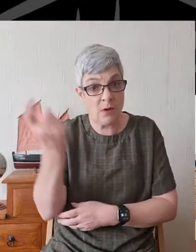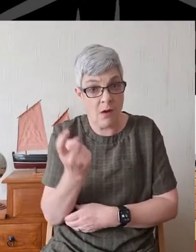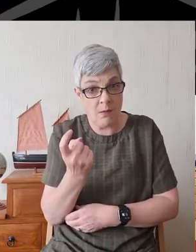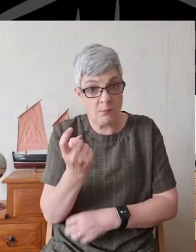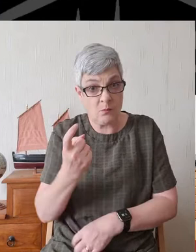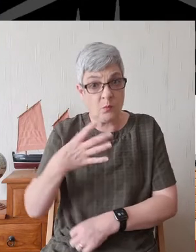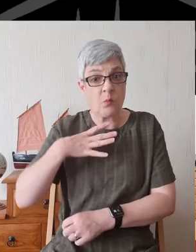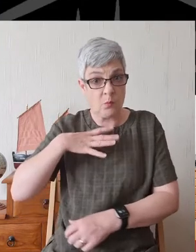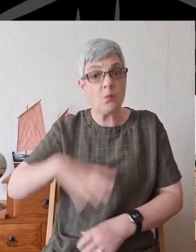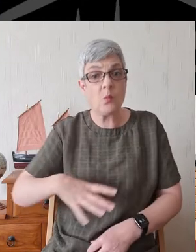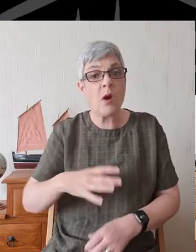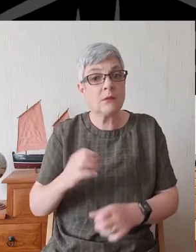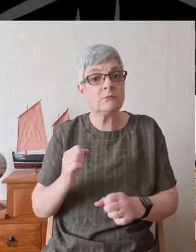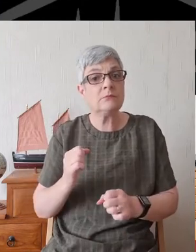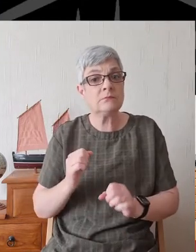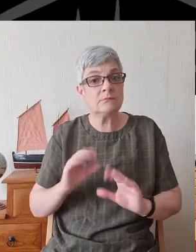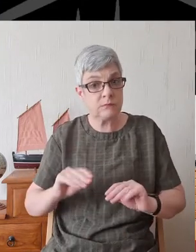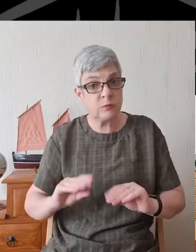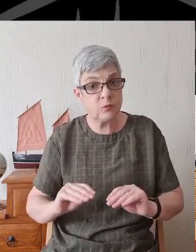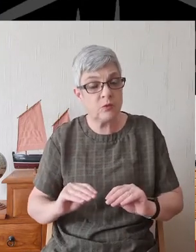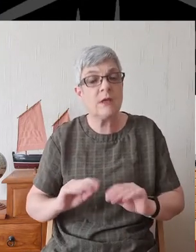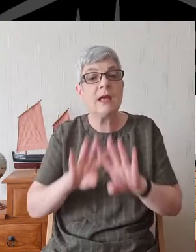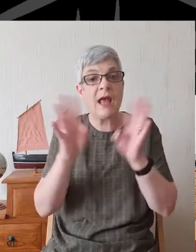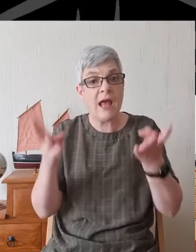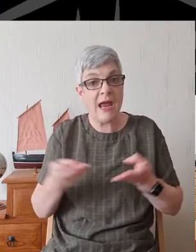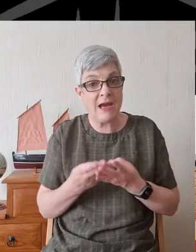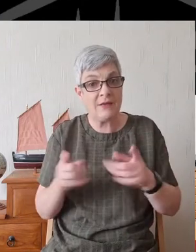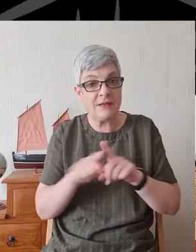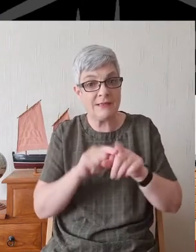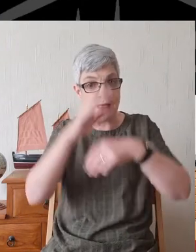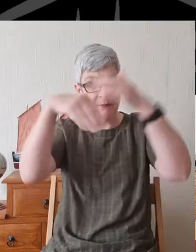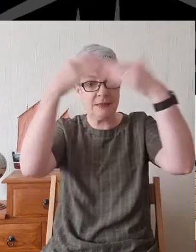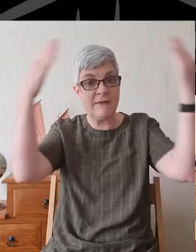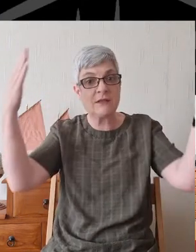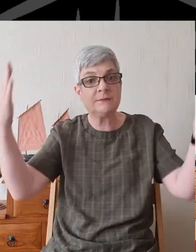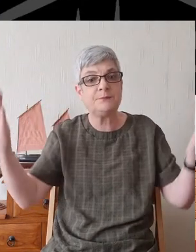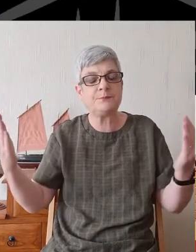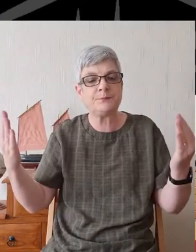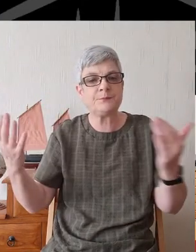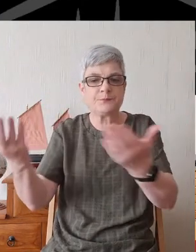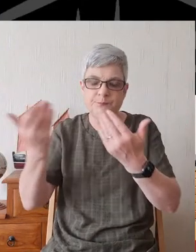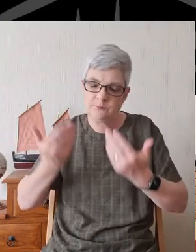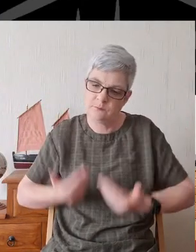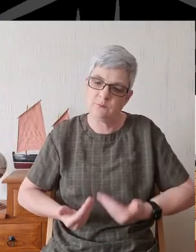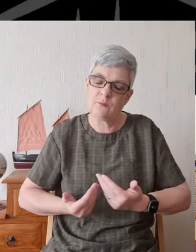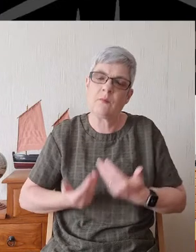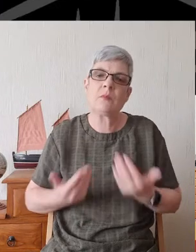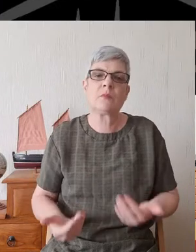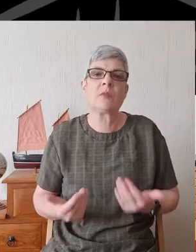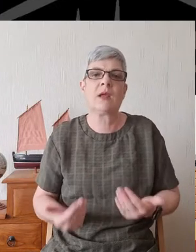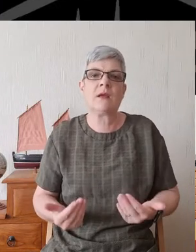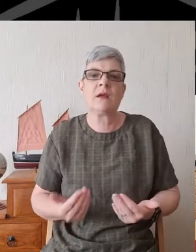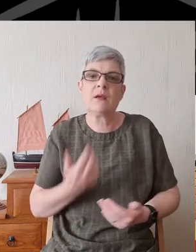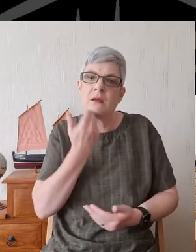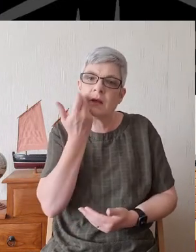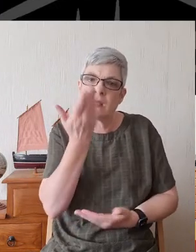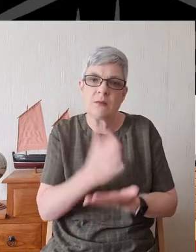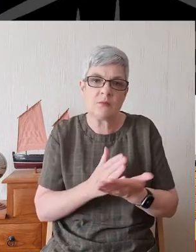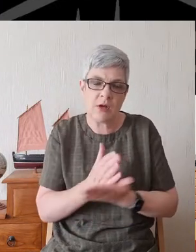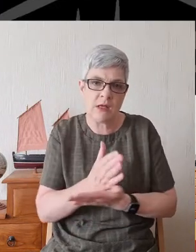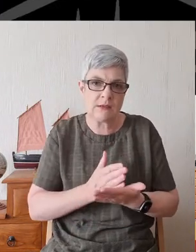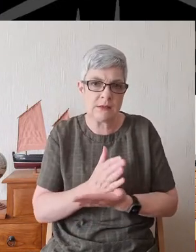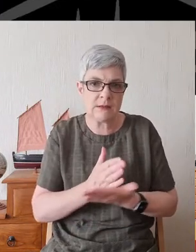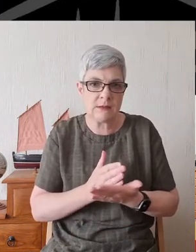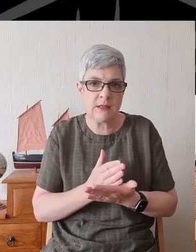come. Your will be done on earth as it is in heaven. Give us today our daily bread.